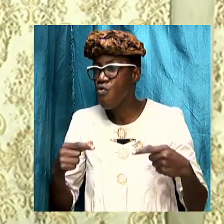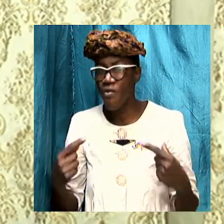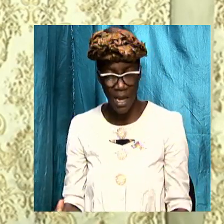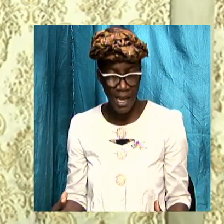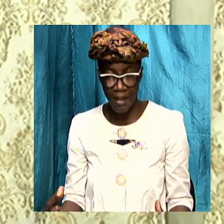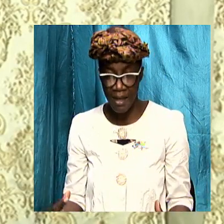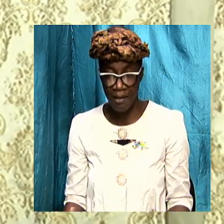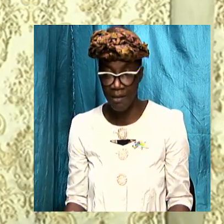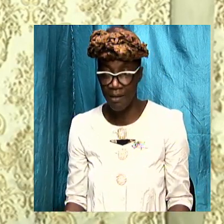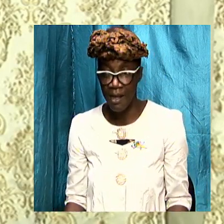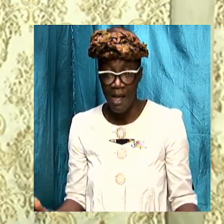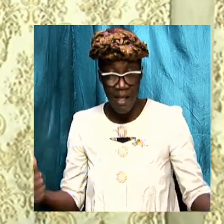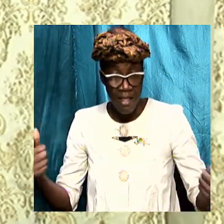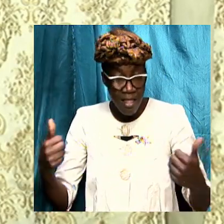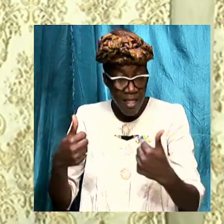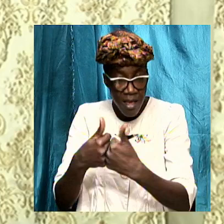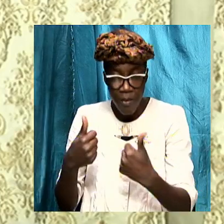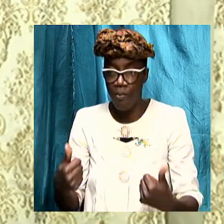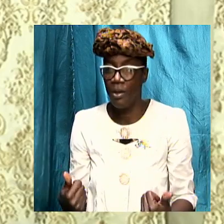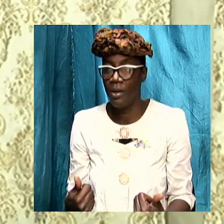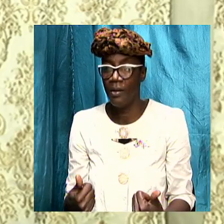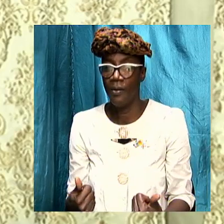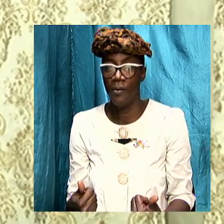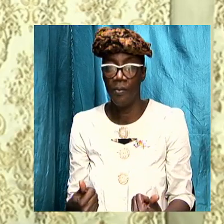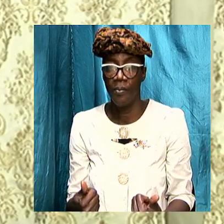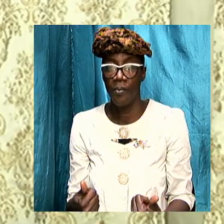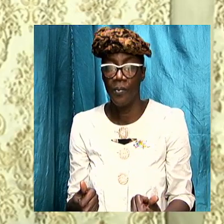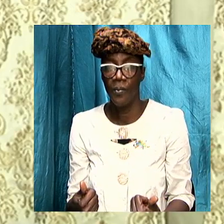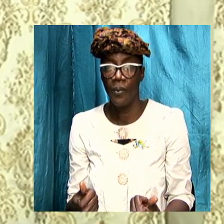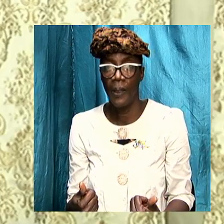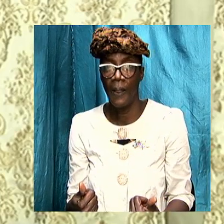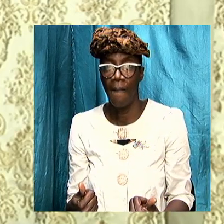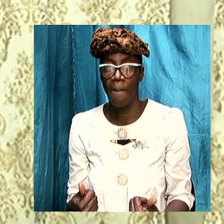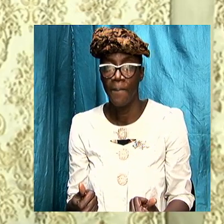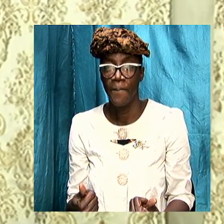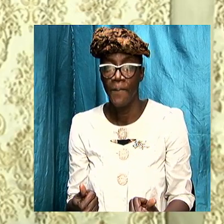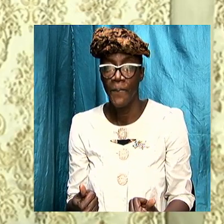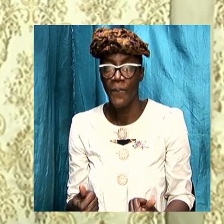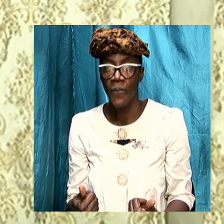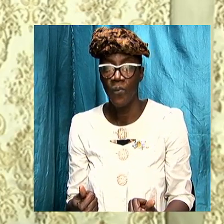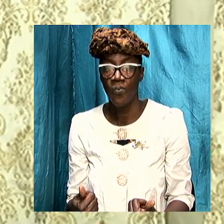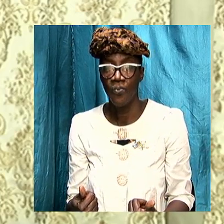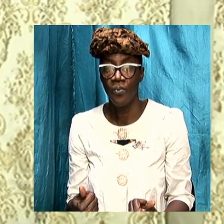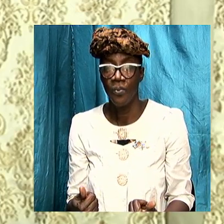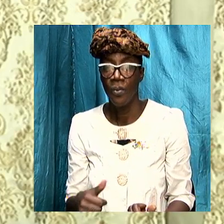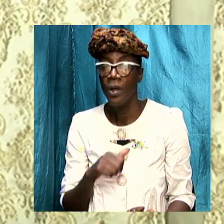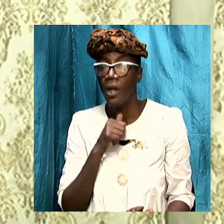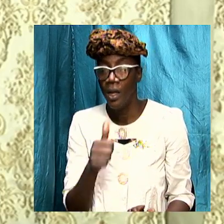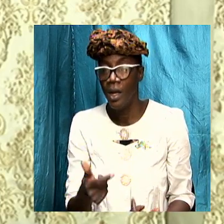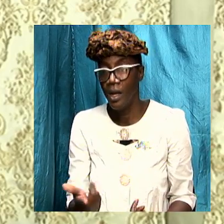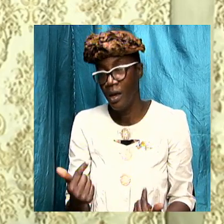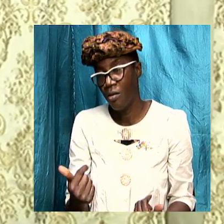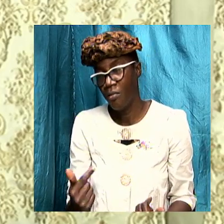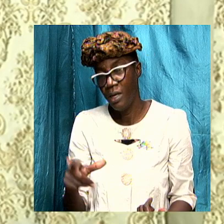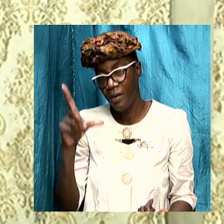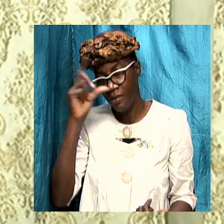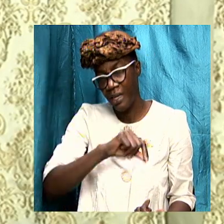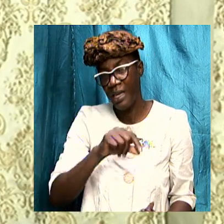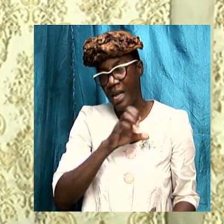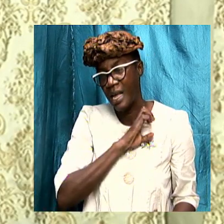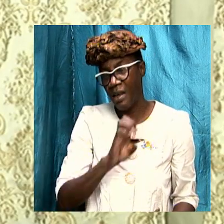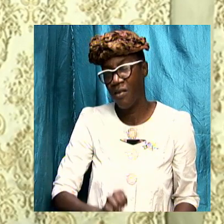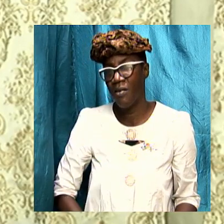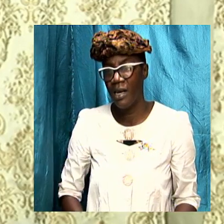going to be the event of greatest significance is not the coming of the Antichrist